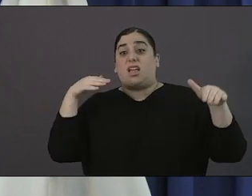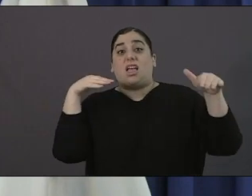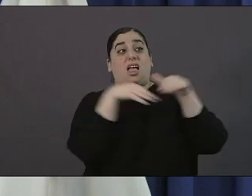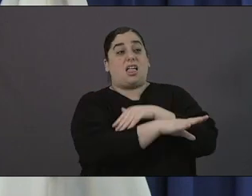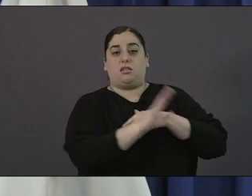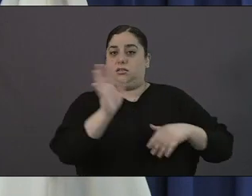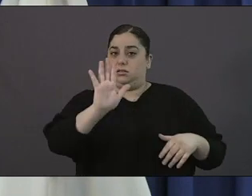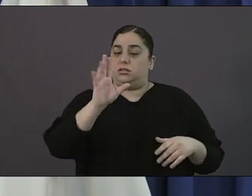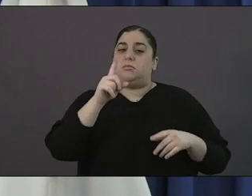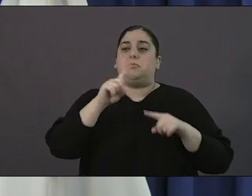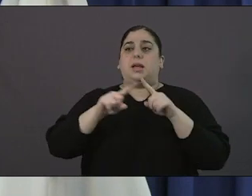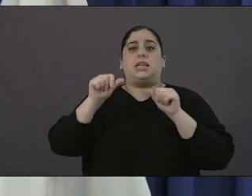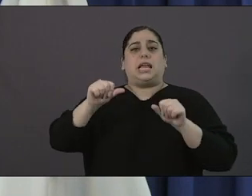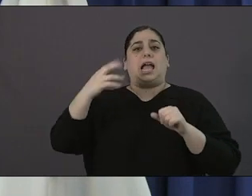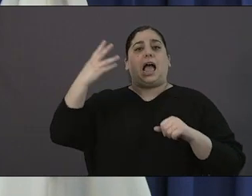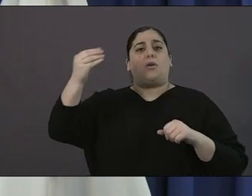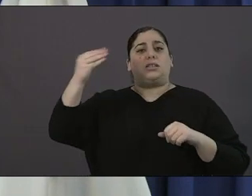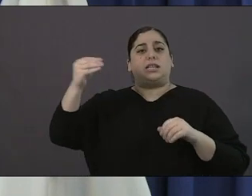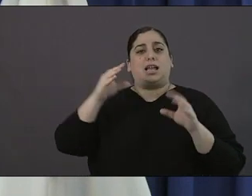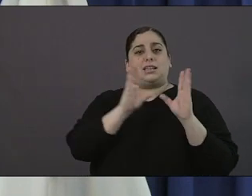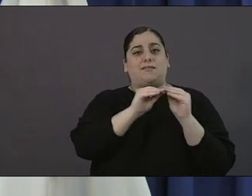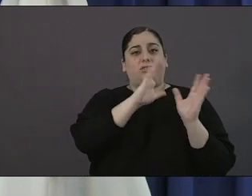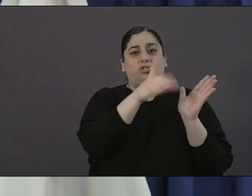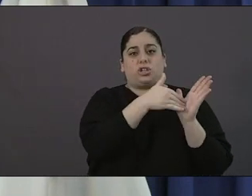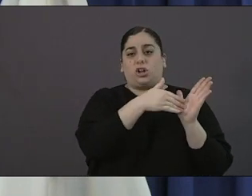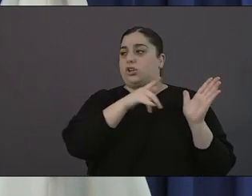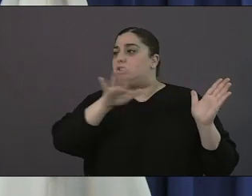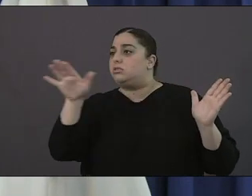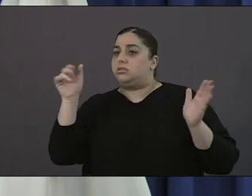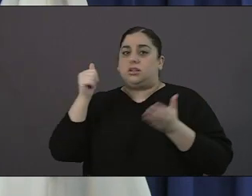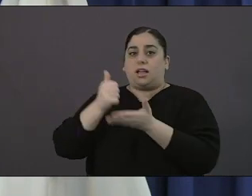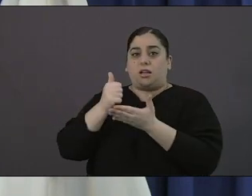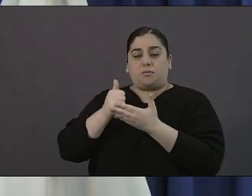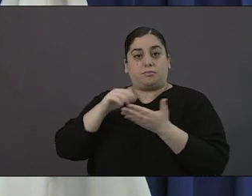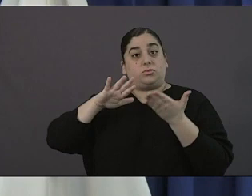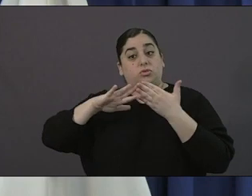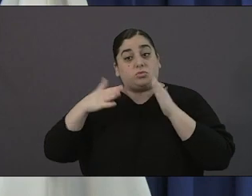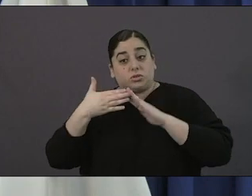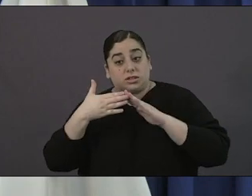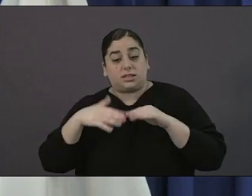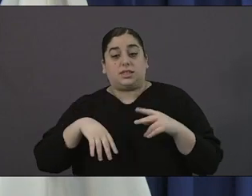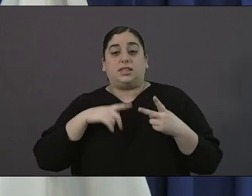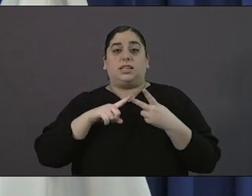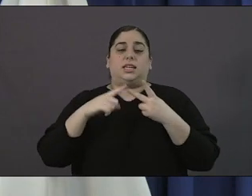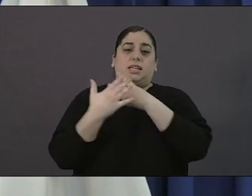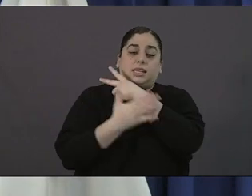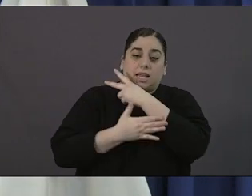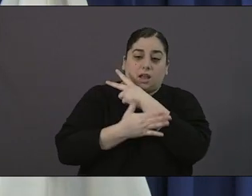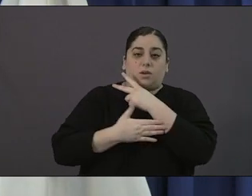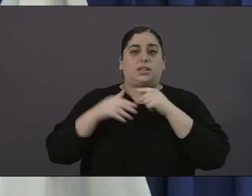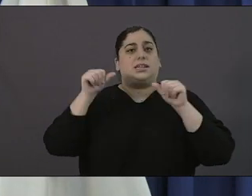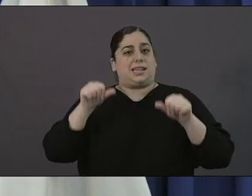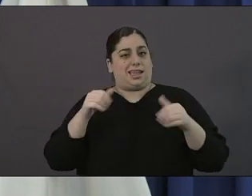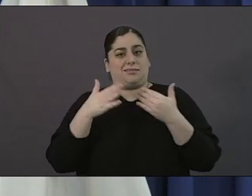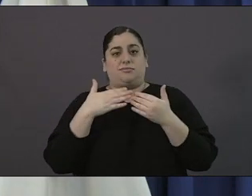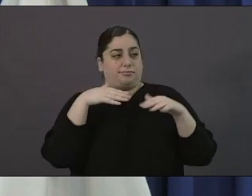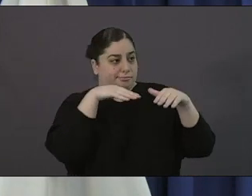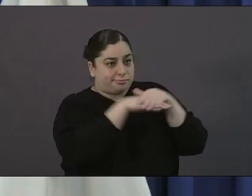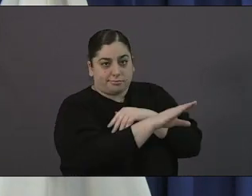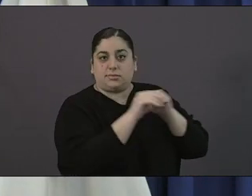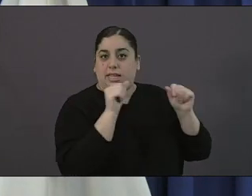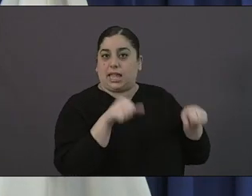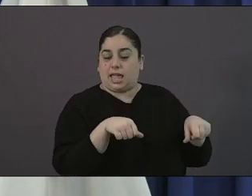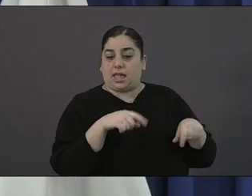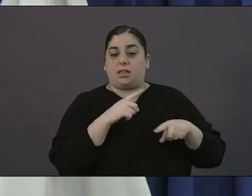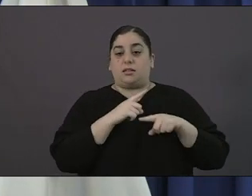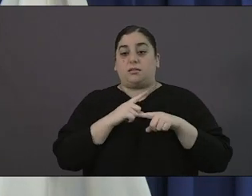staff the county staff been outstanding our lifeguards are in there making announcements every day i think we had parks and rec in there today helping our folks clean the